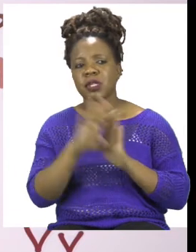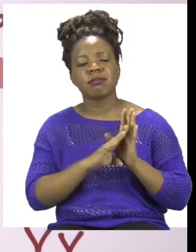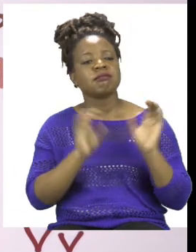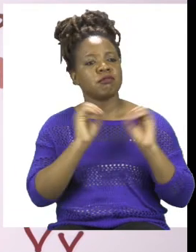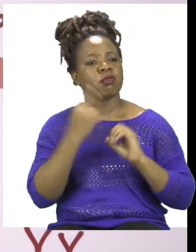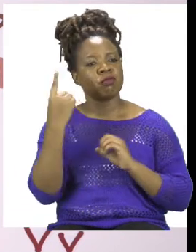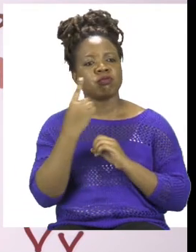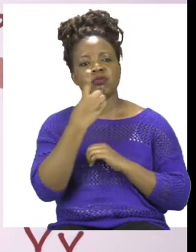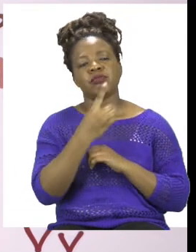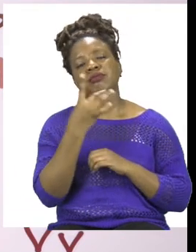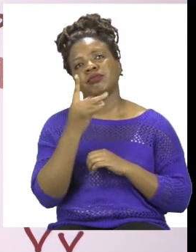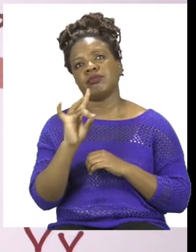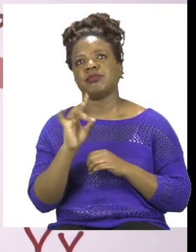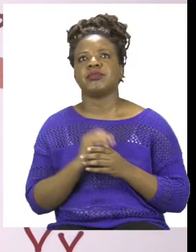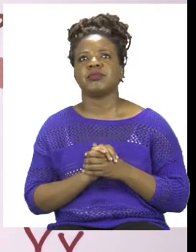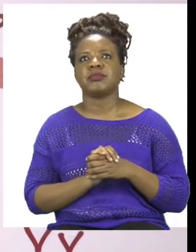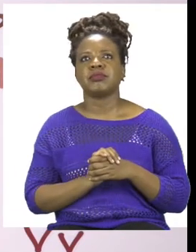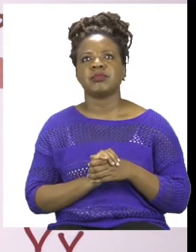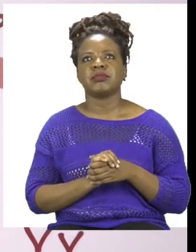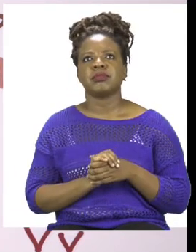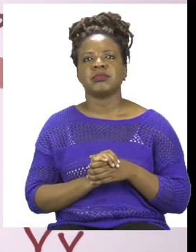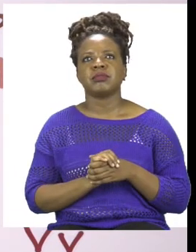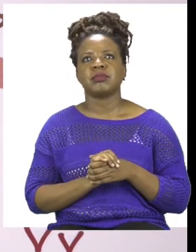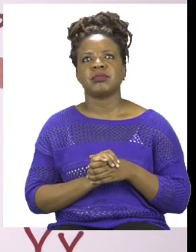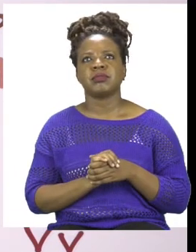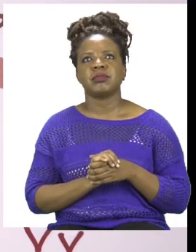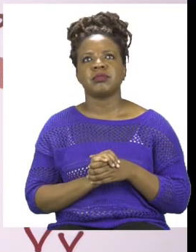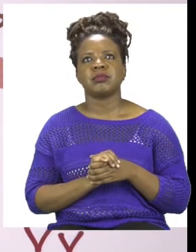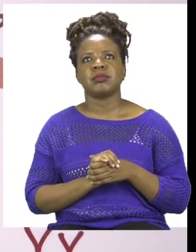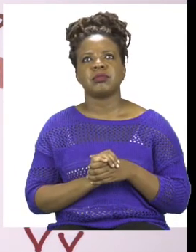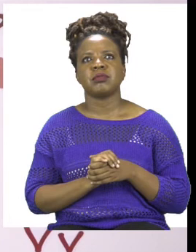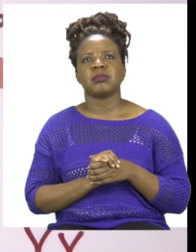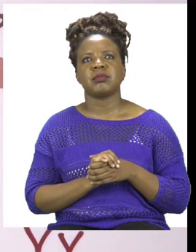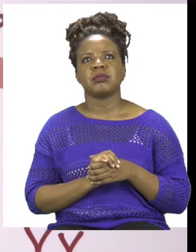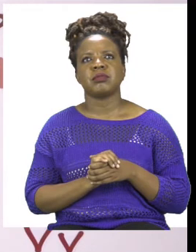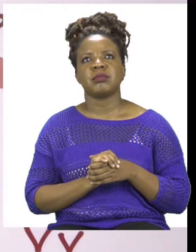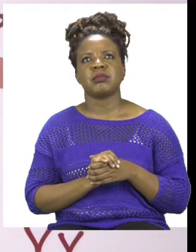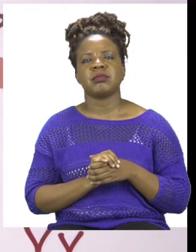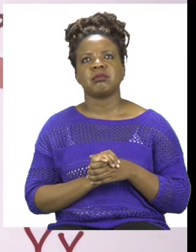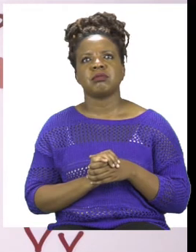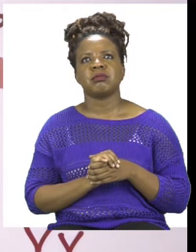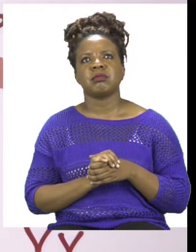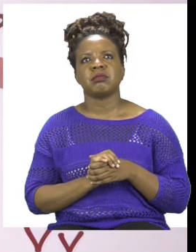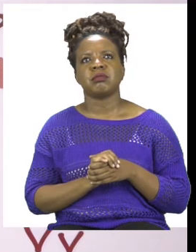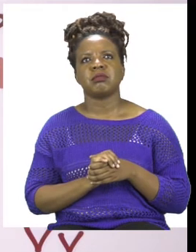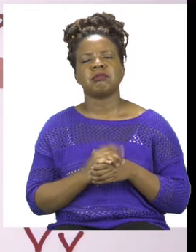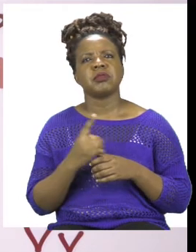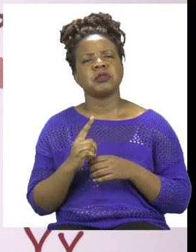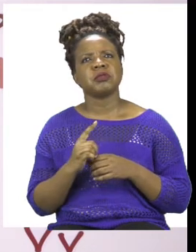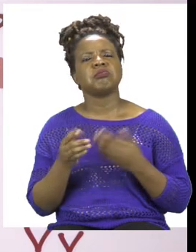Now boys and girls, it's very easy for us to just add all three together. But if you were listening